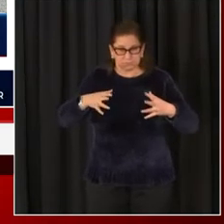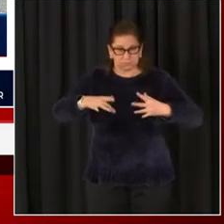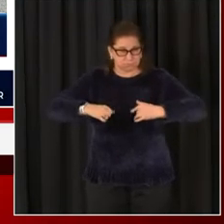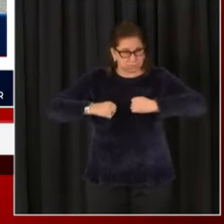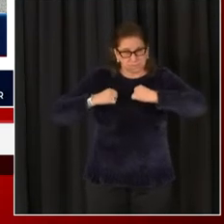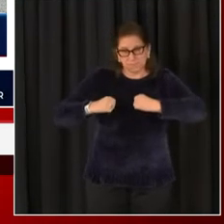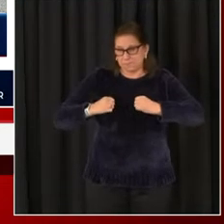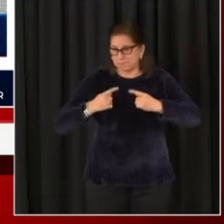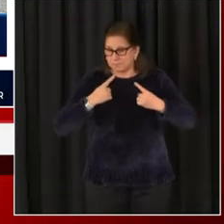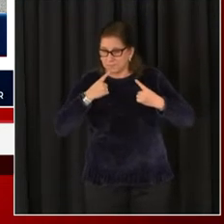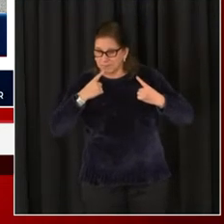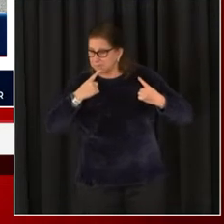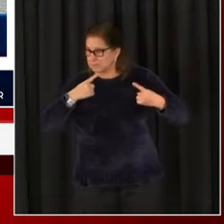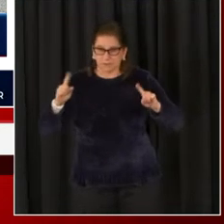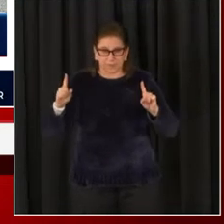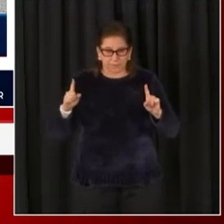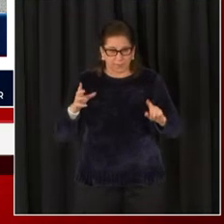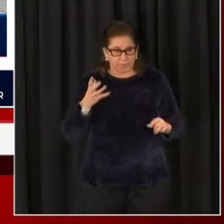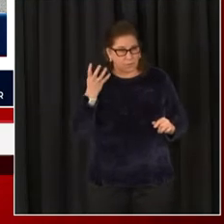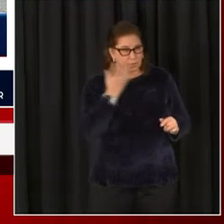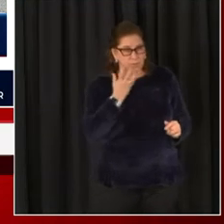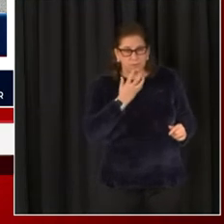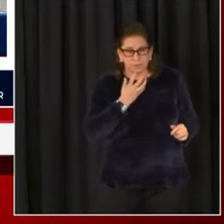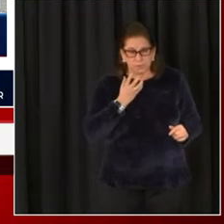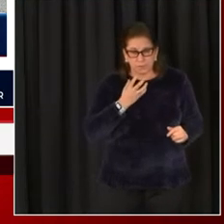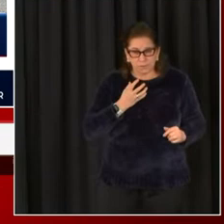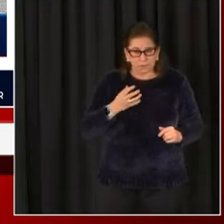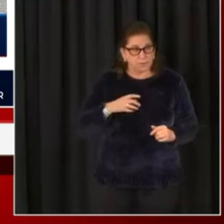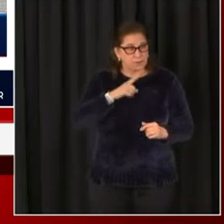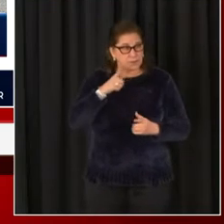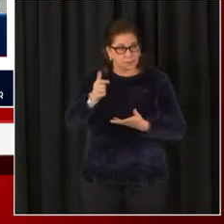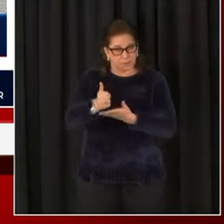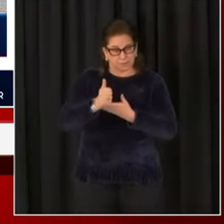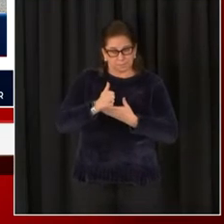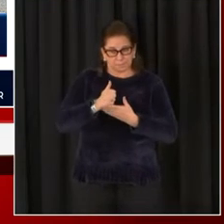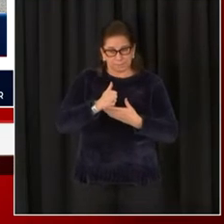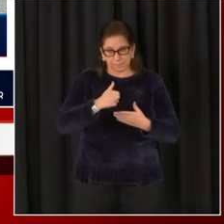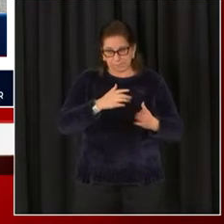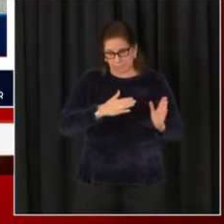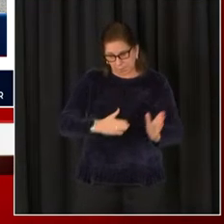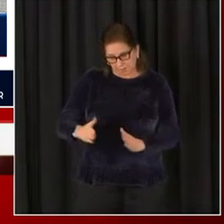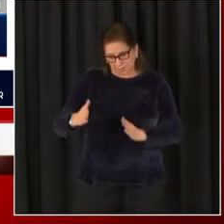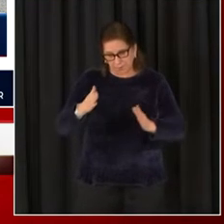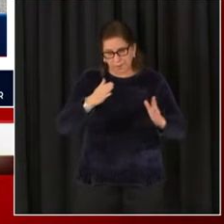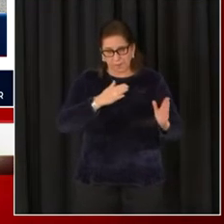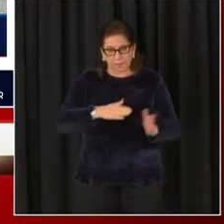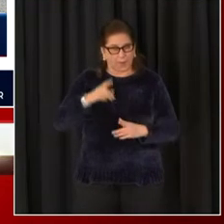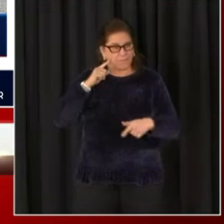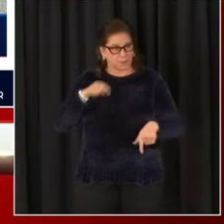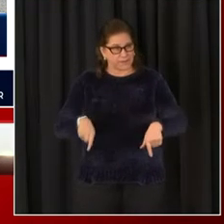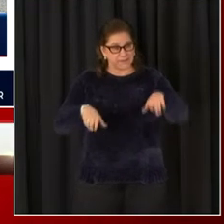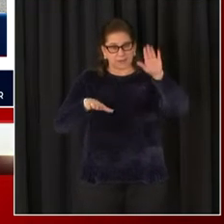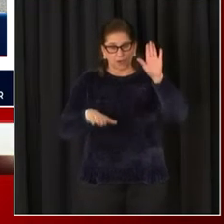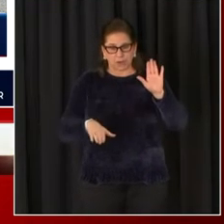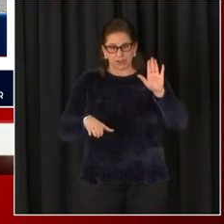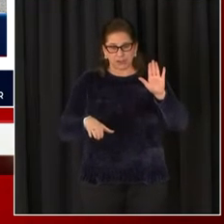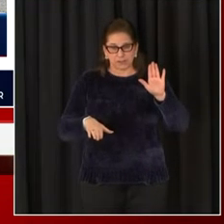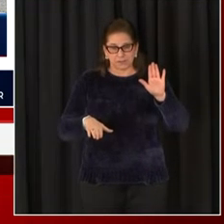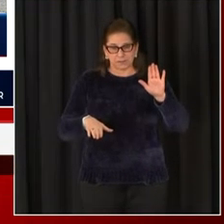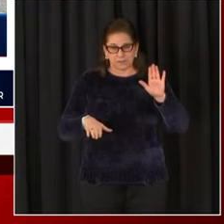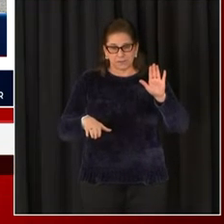the course of, I think, the better part of a year in helping to plan for the inauguration and also led